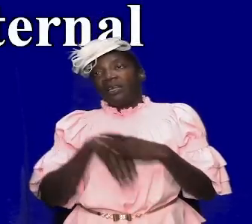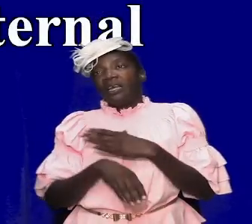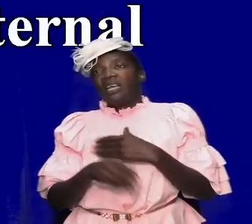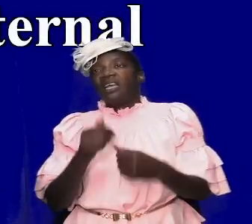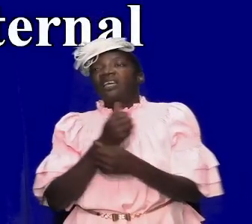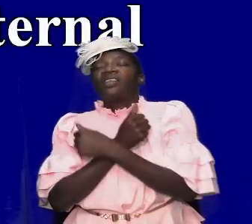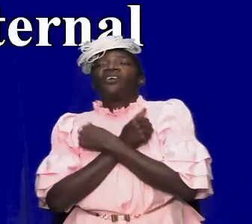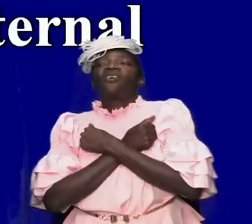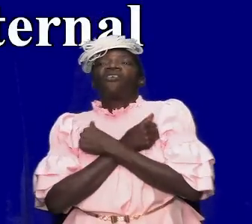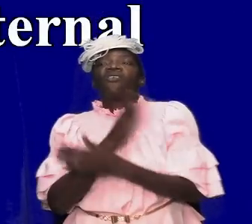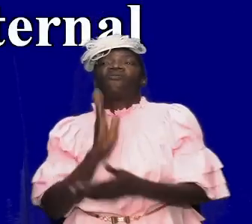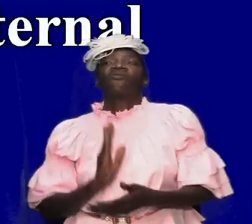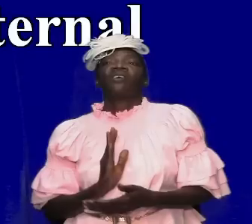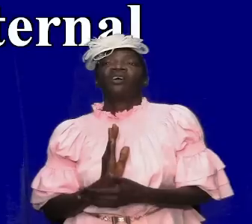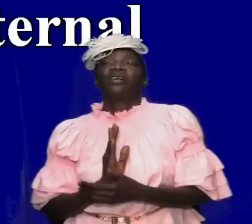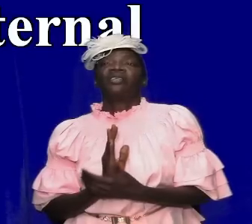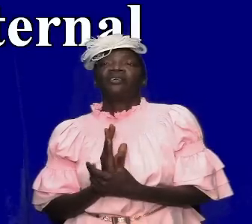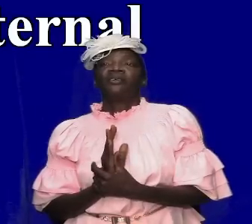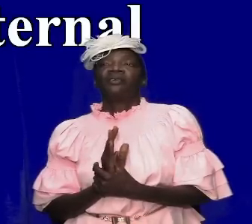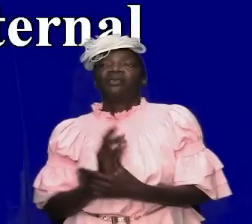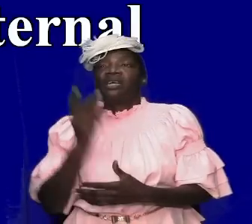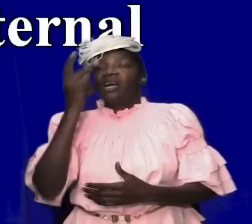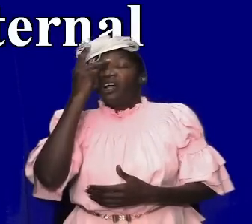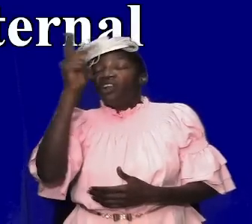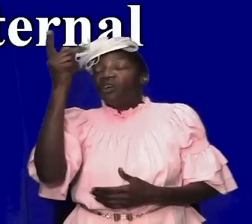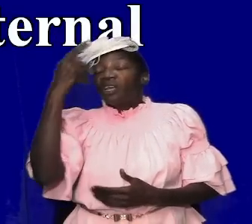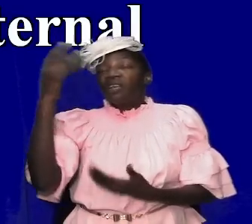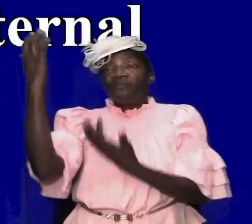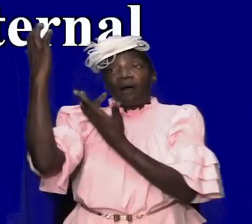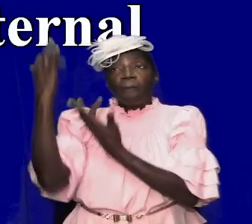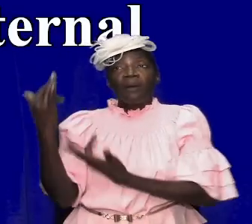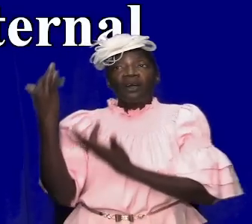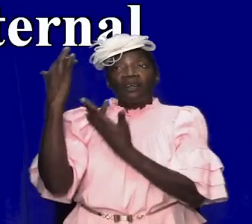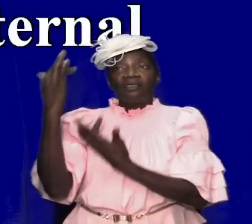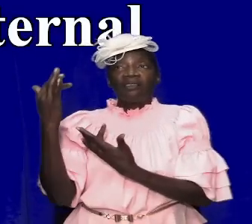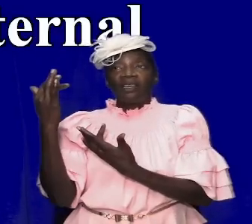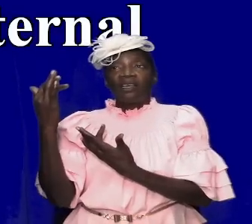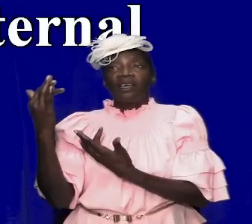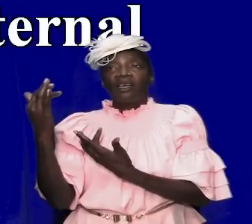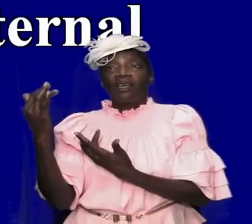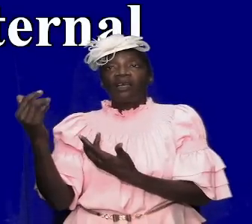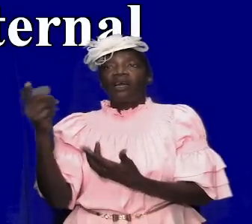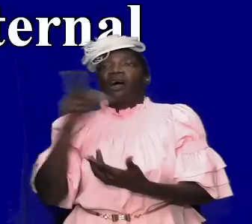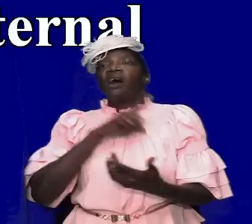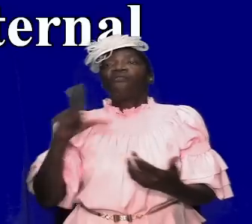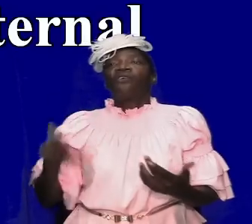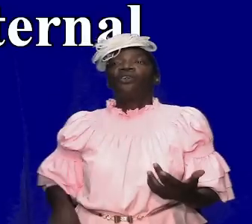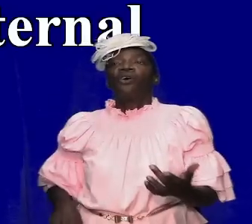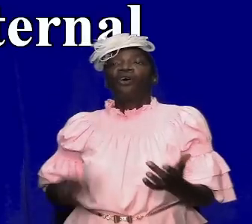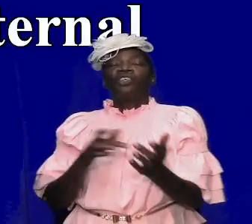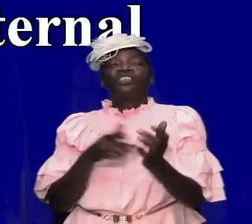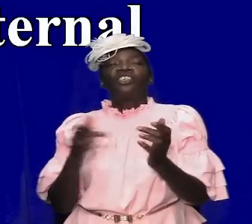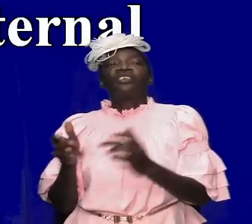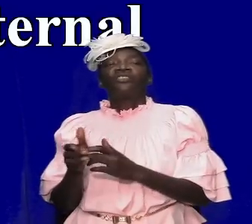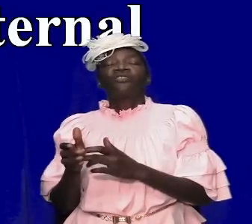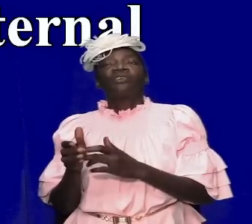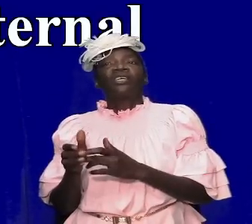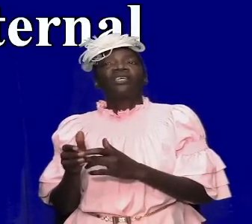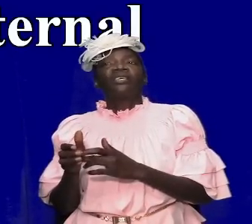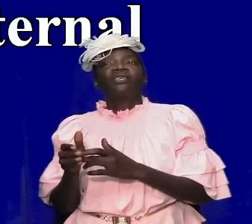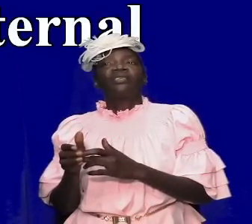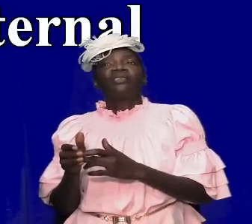the love of god looking for the mercy of our lord jesus christ